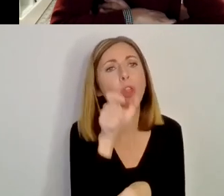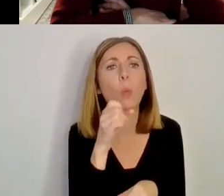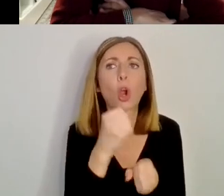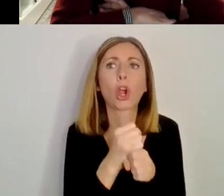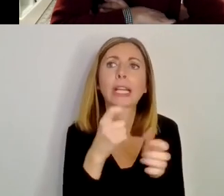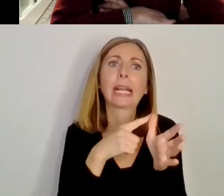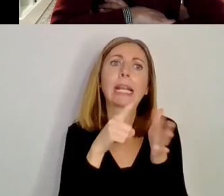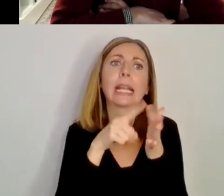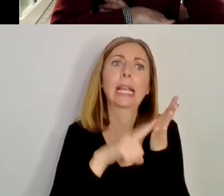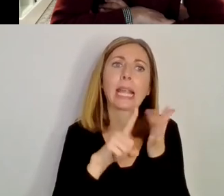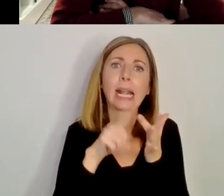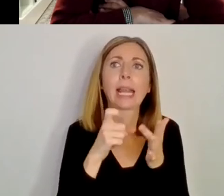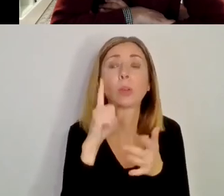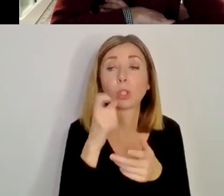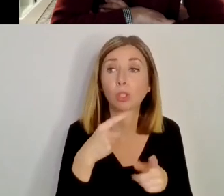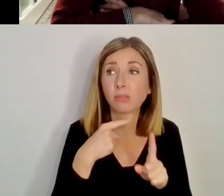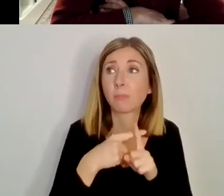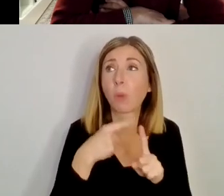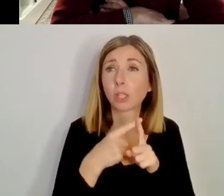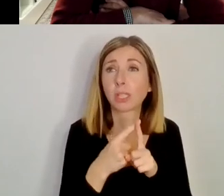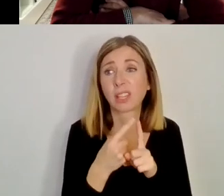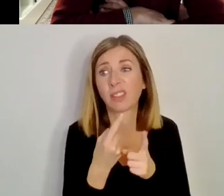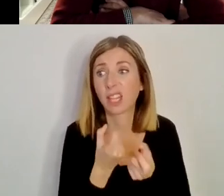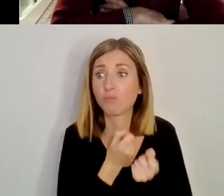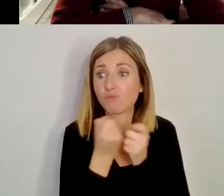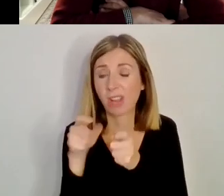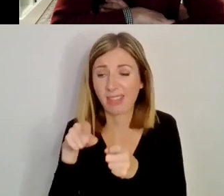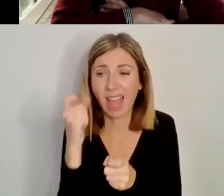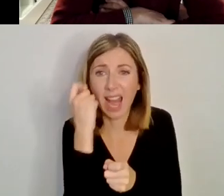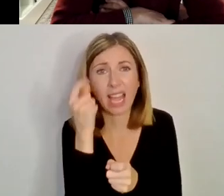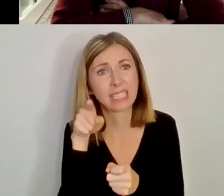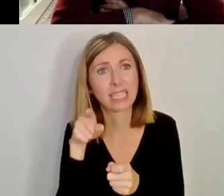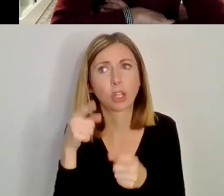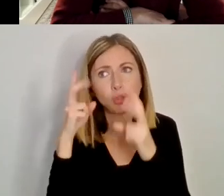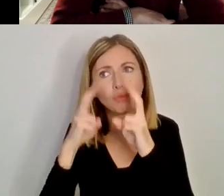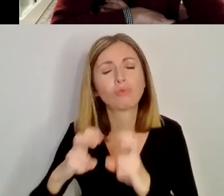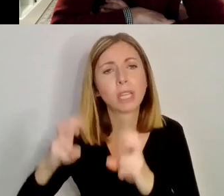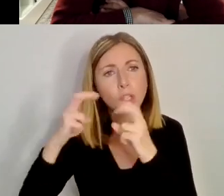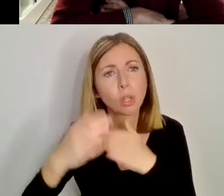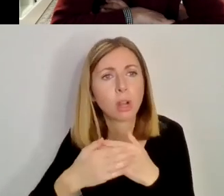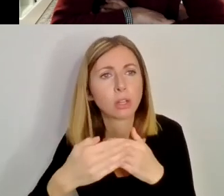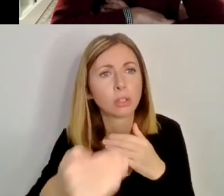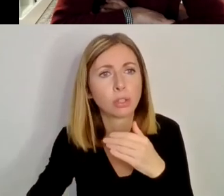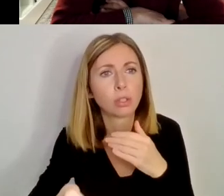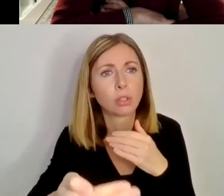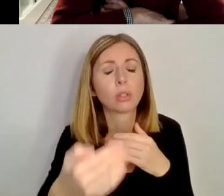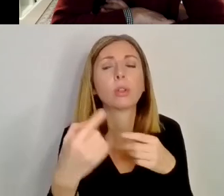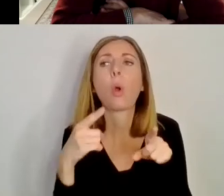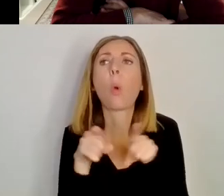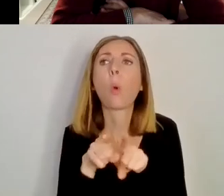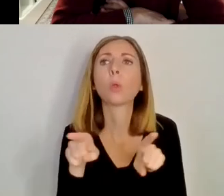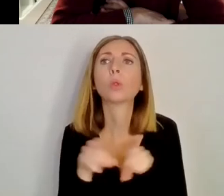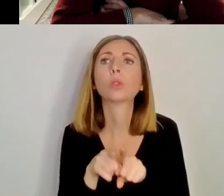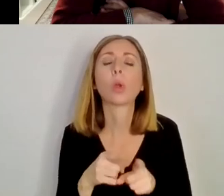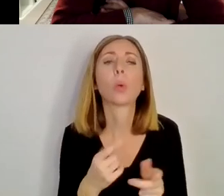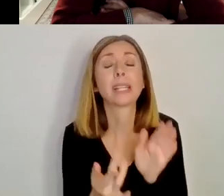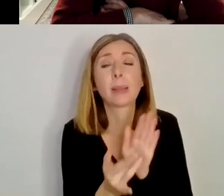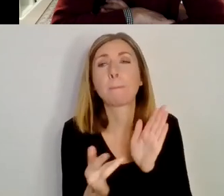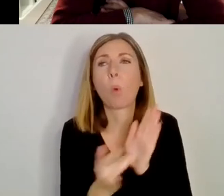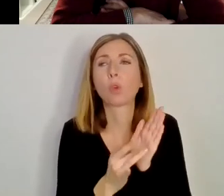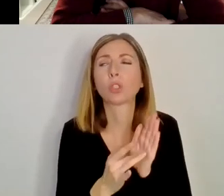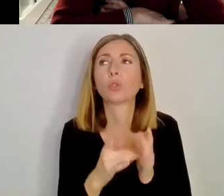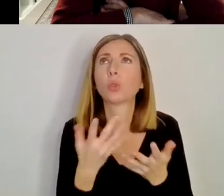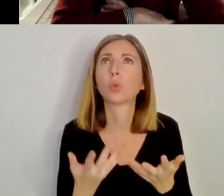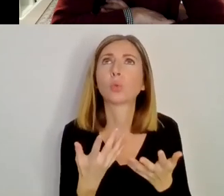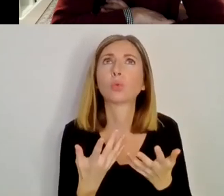could be very positively brought to some of the scholarship anyway. But I think beyond that, I think it would also be sort of maybe an important way to,